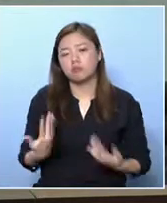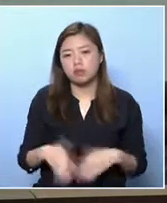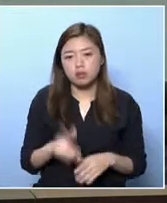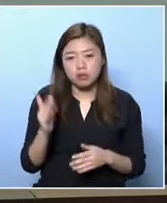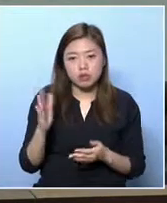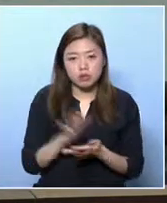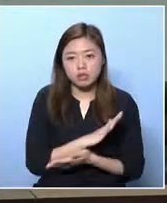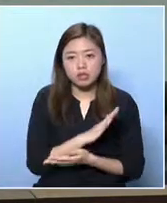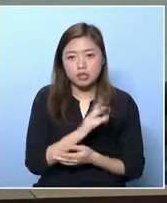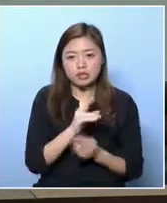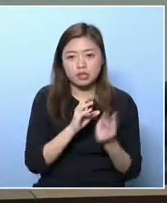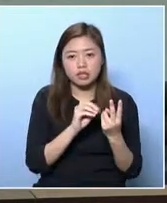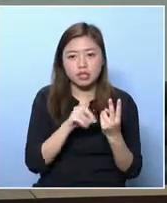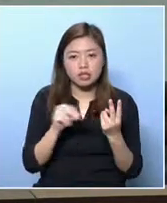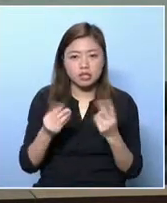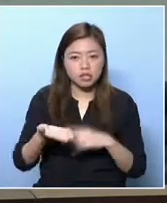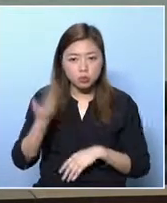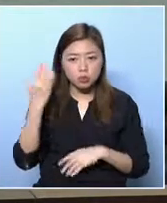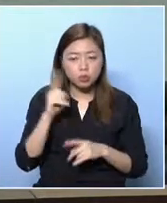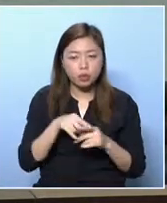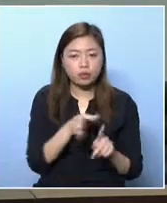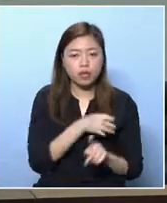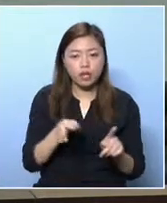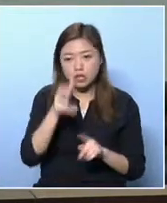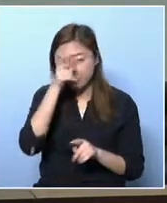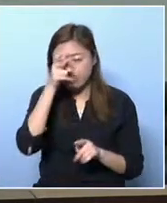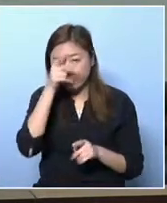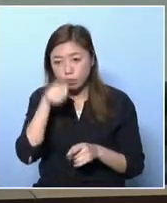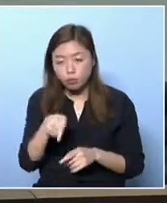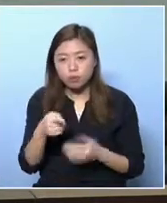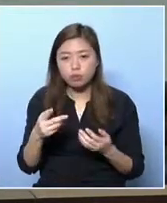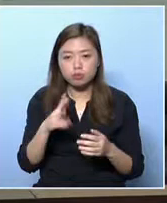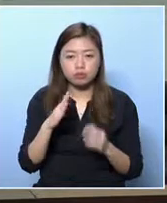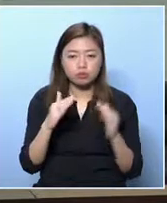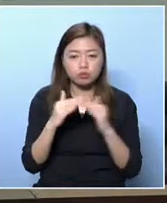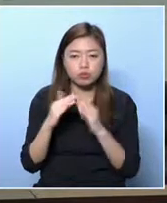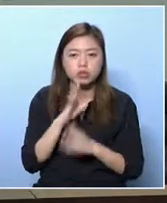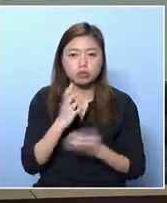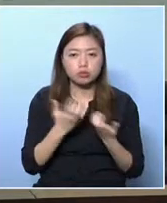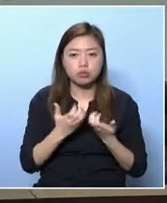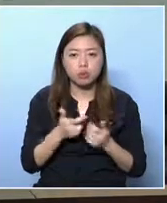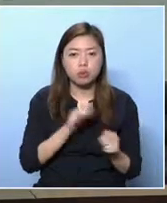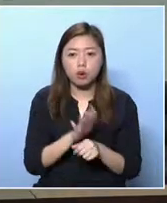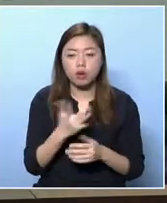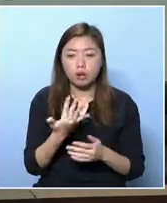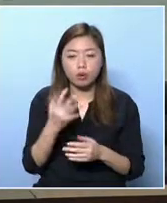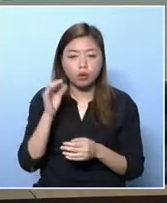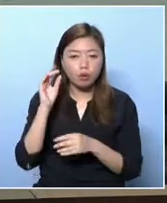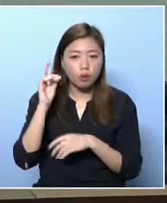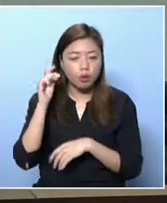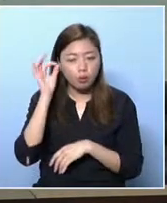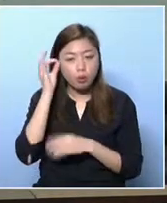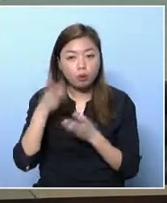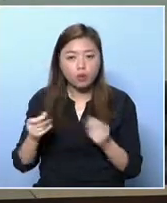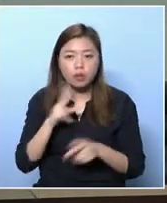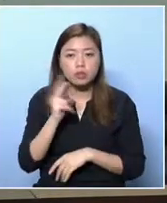allowance. They have been posting about this. We have 140,000 households